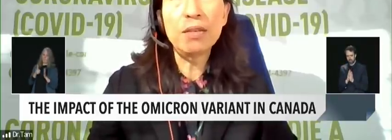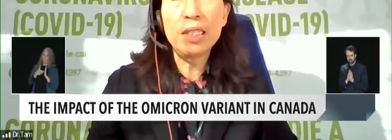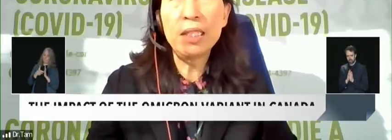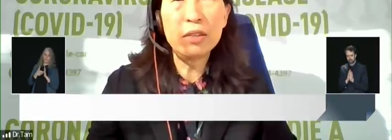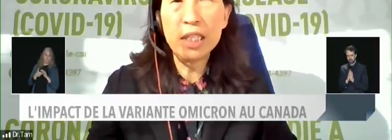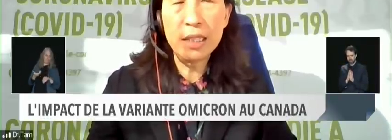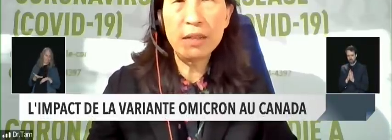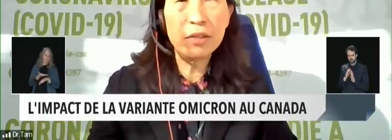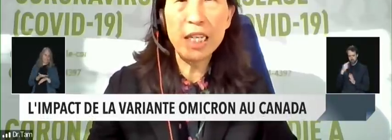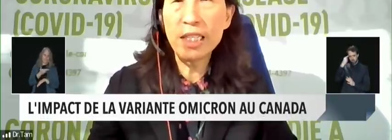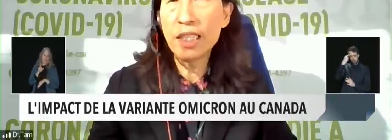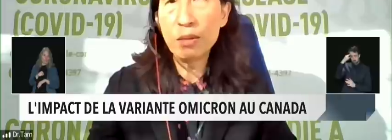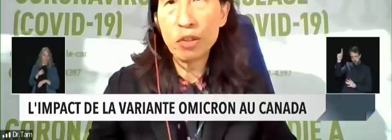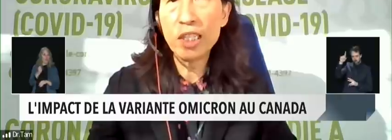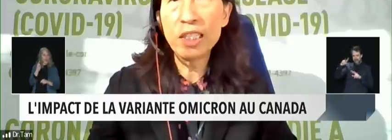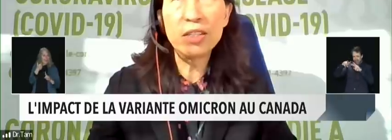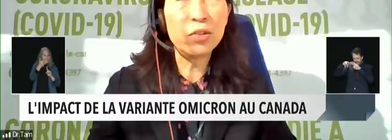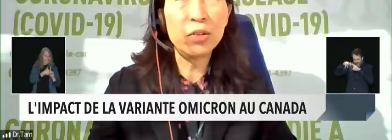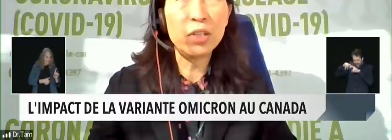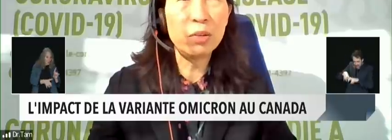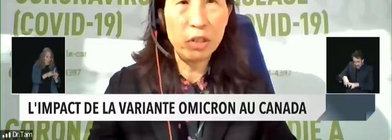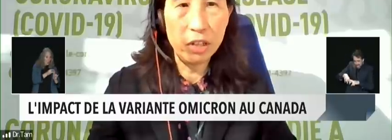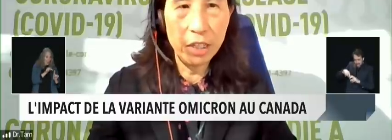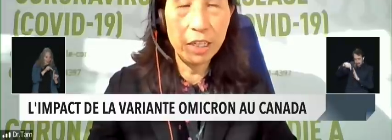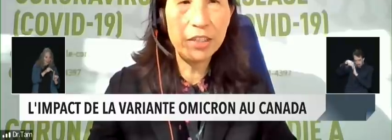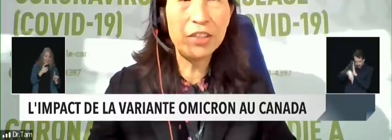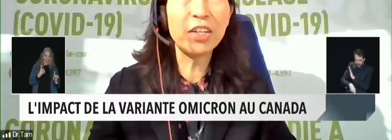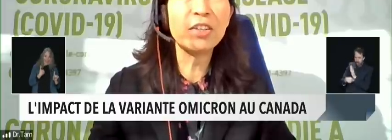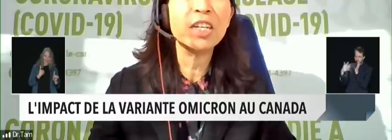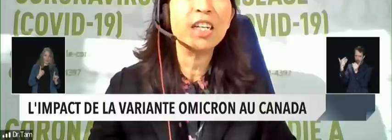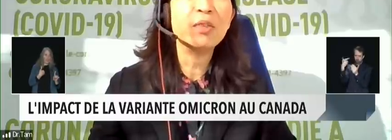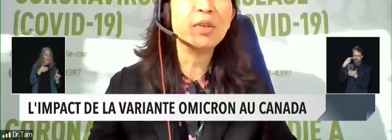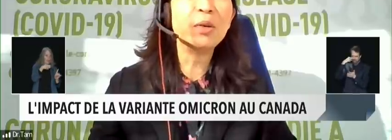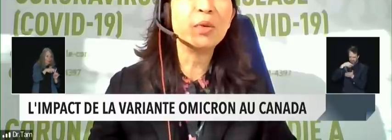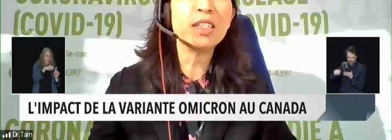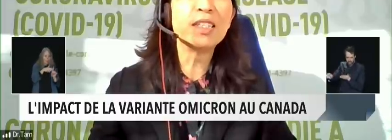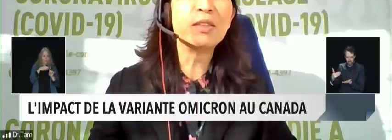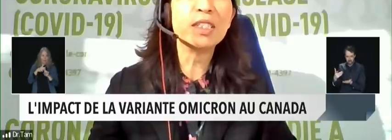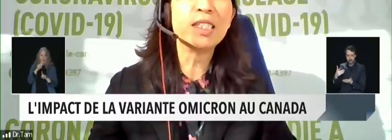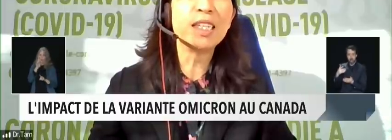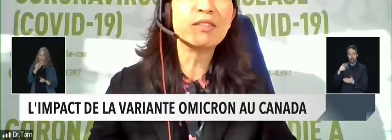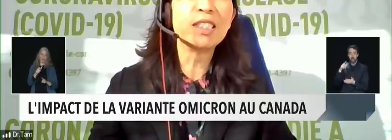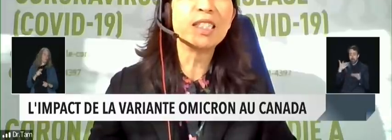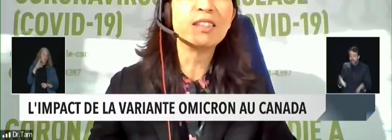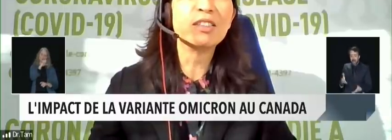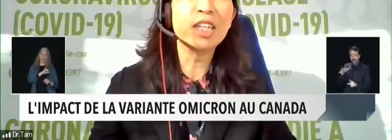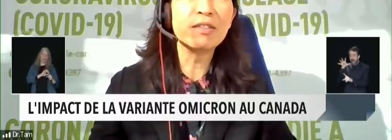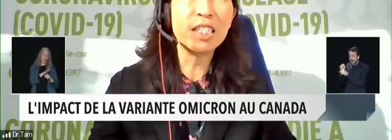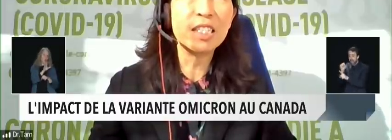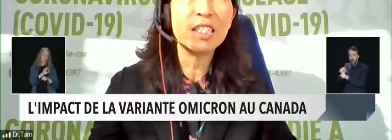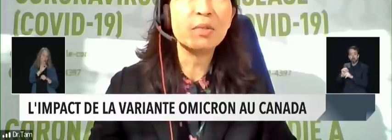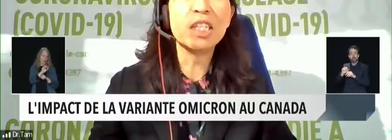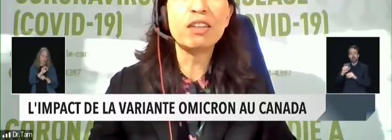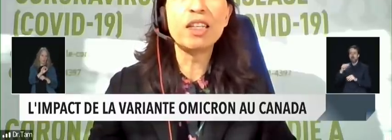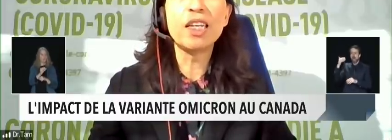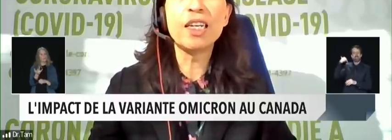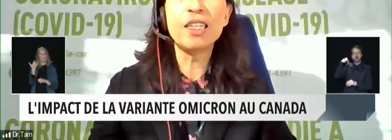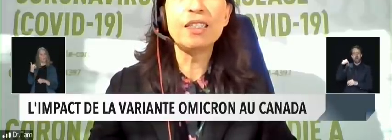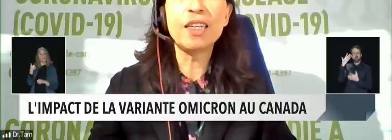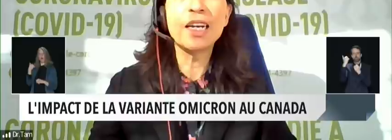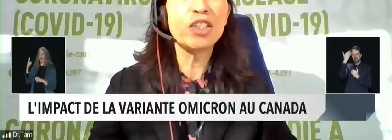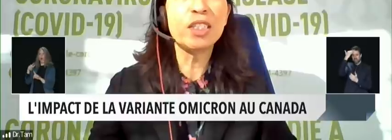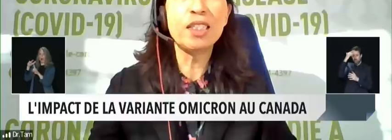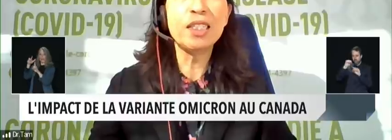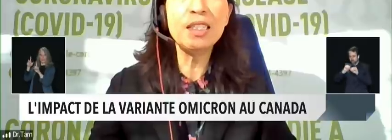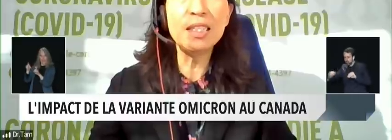you don't have to sequence every case anymore it is all Omicron so we were sequencing every single traveler we don't